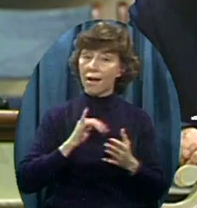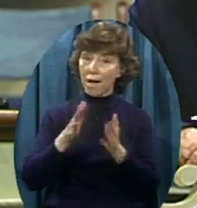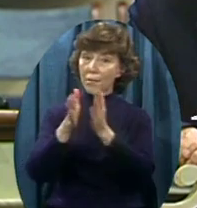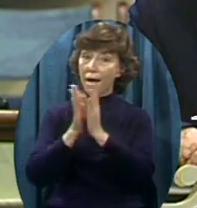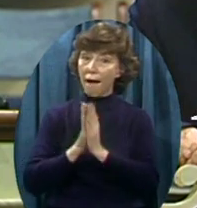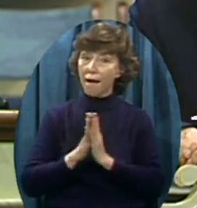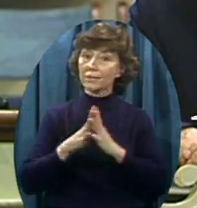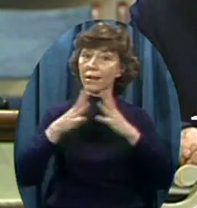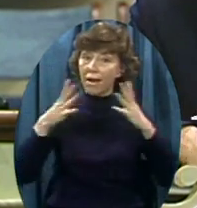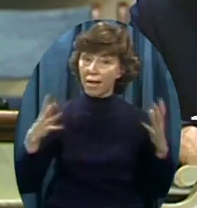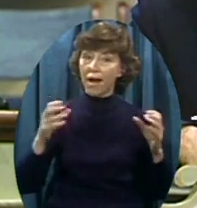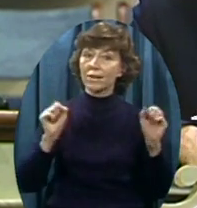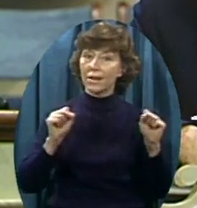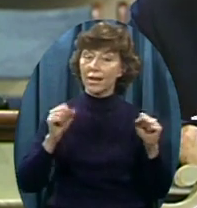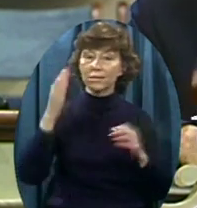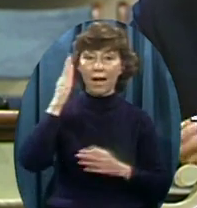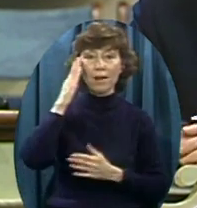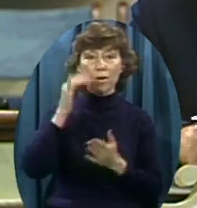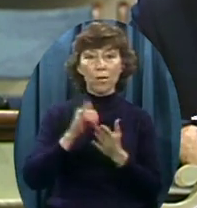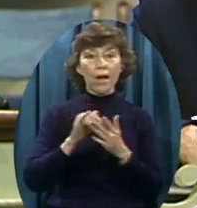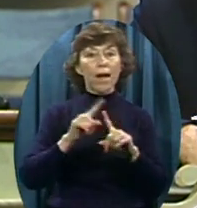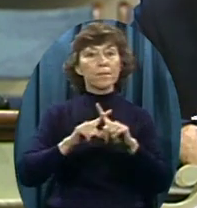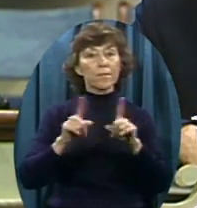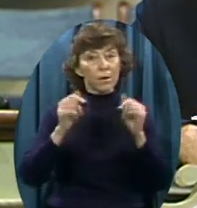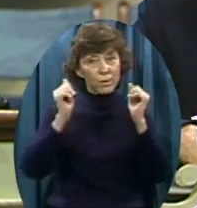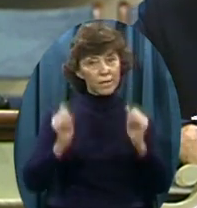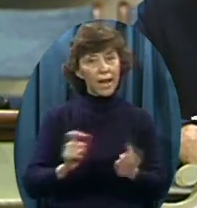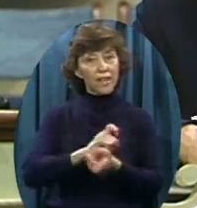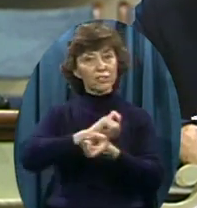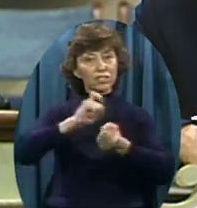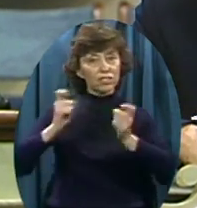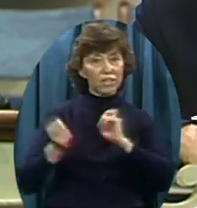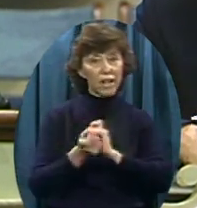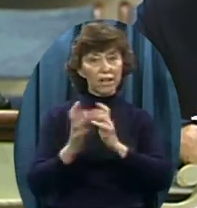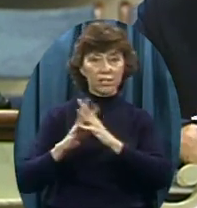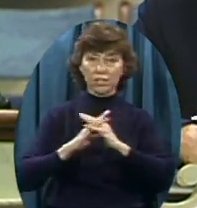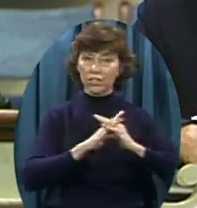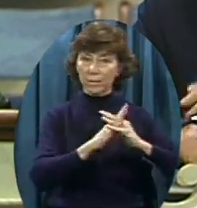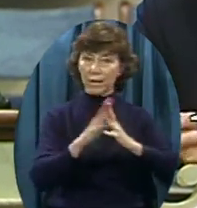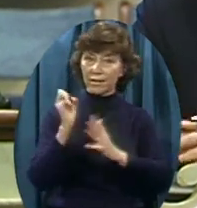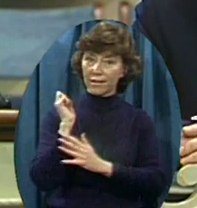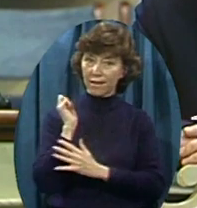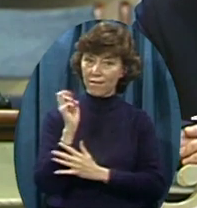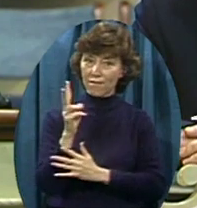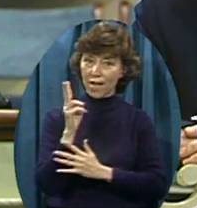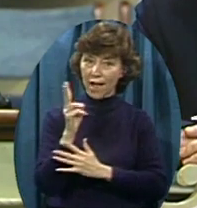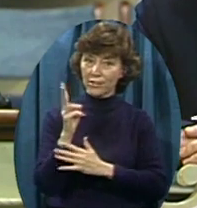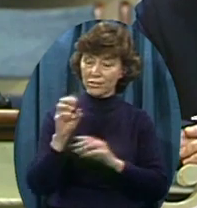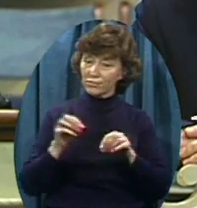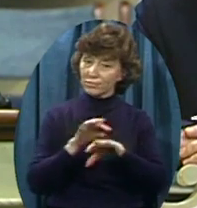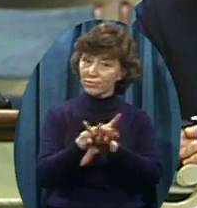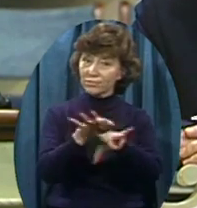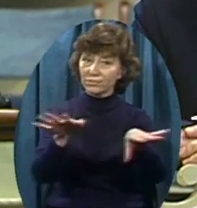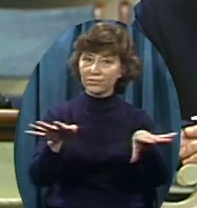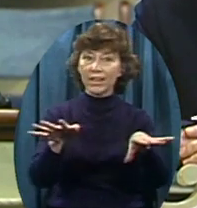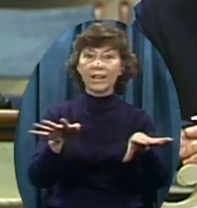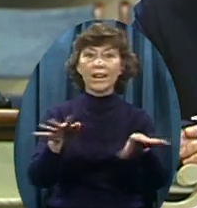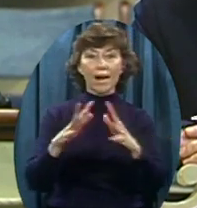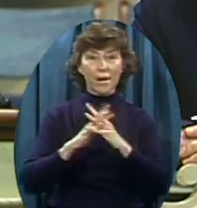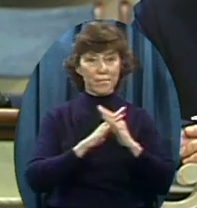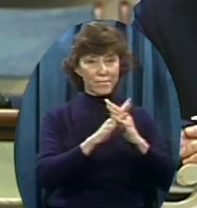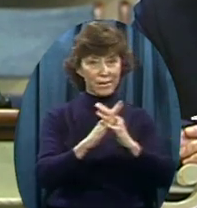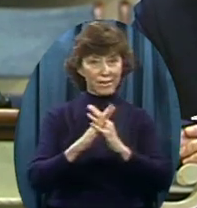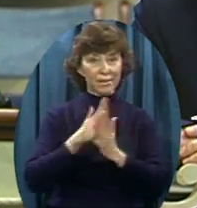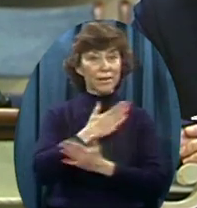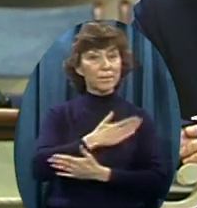beyond the call of duty But we can change America We can evangelize the world And we have a short time In which to do it I believe Will you join The